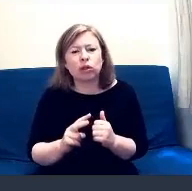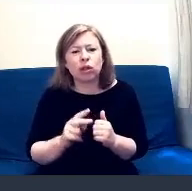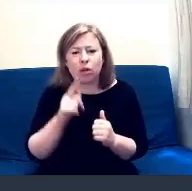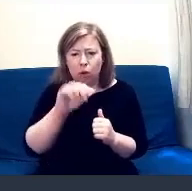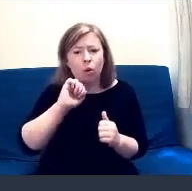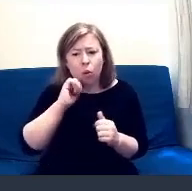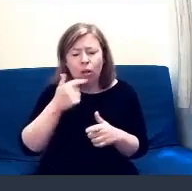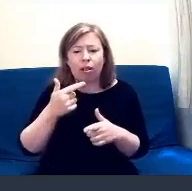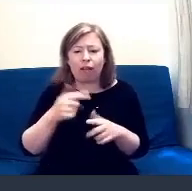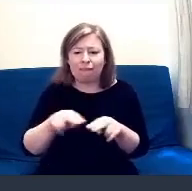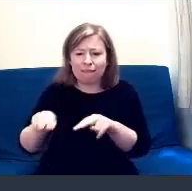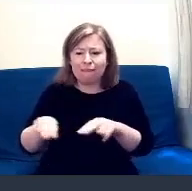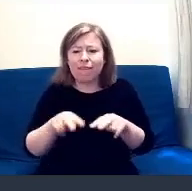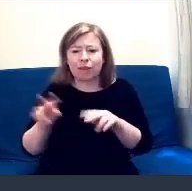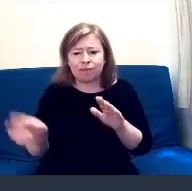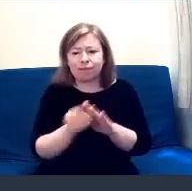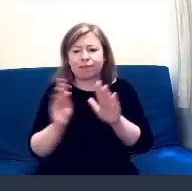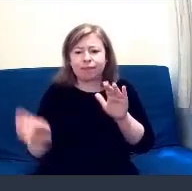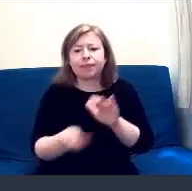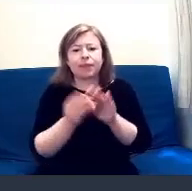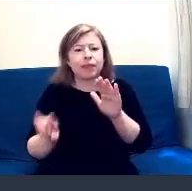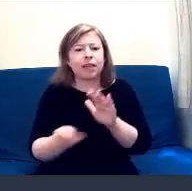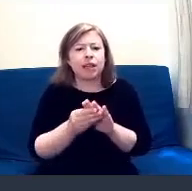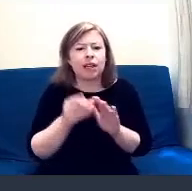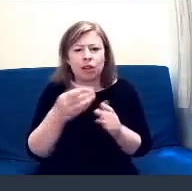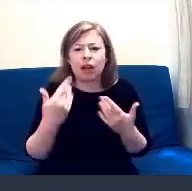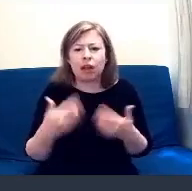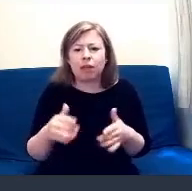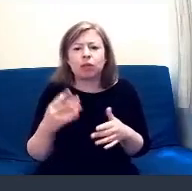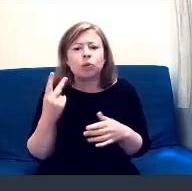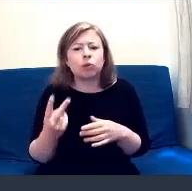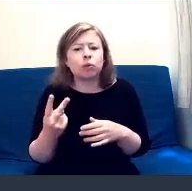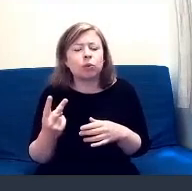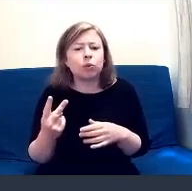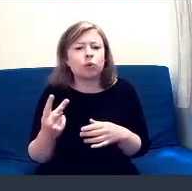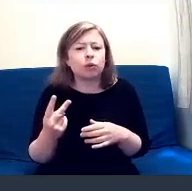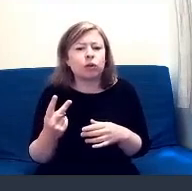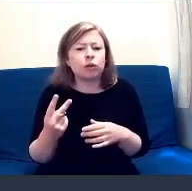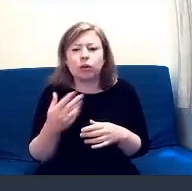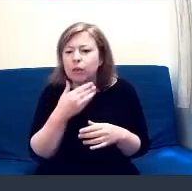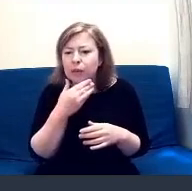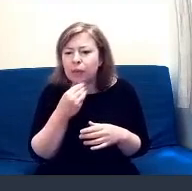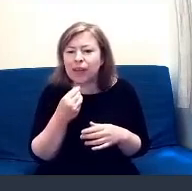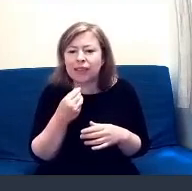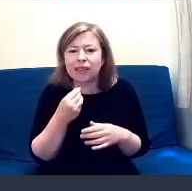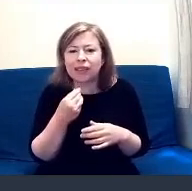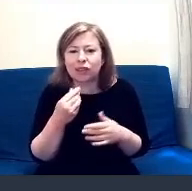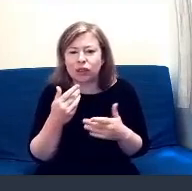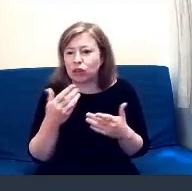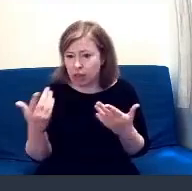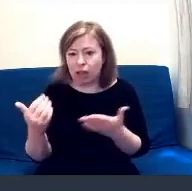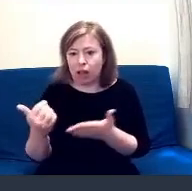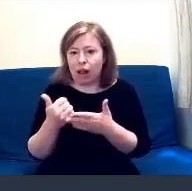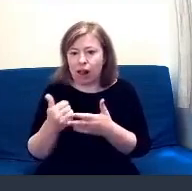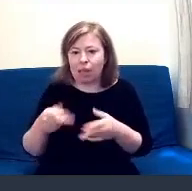as we get, because we just had two guys, Andrew and Lee, helping us edit the videos.